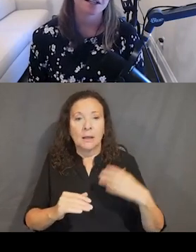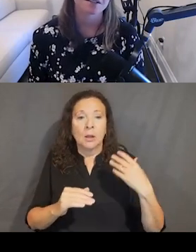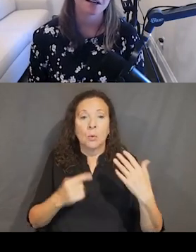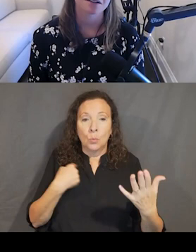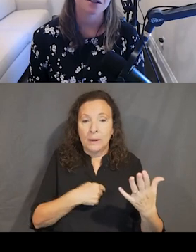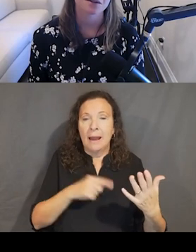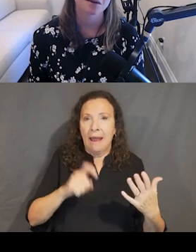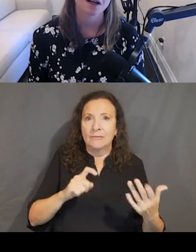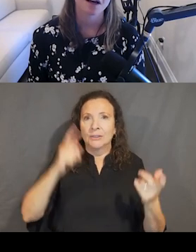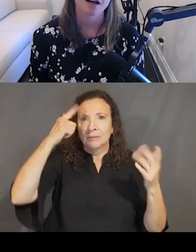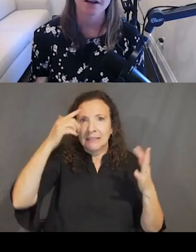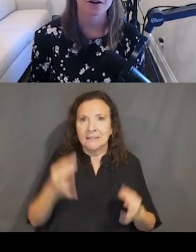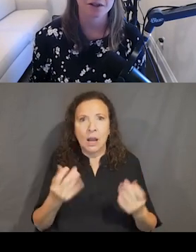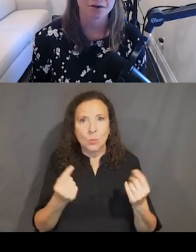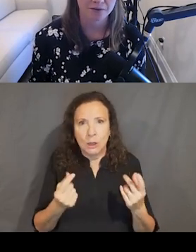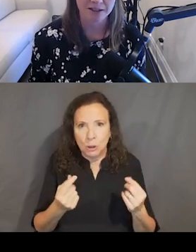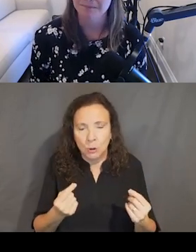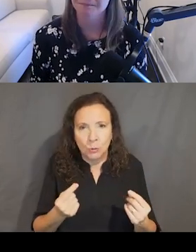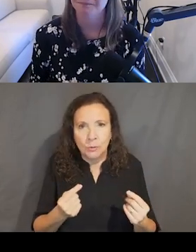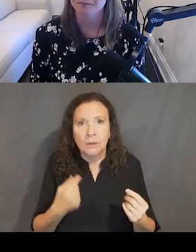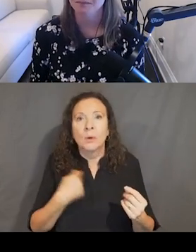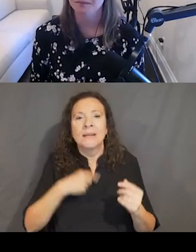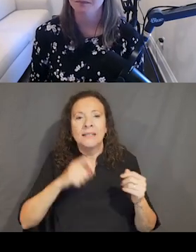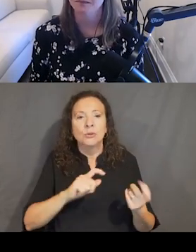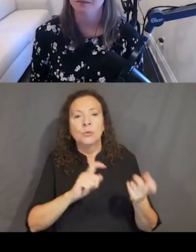we've changed the color to an error red.